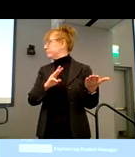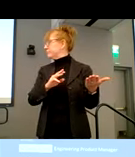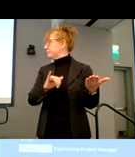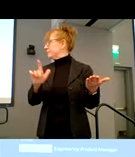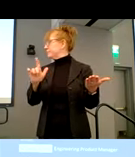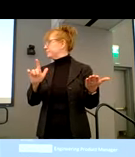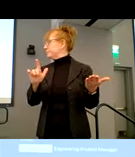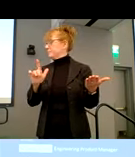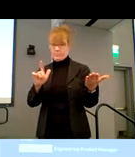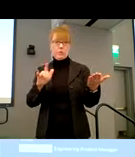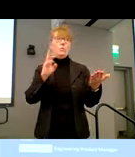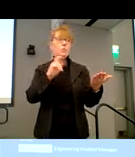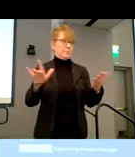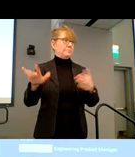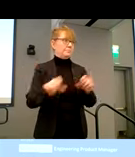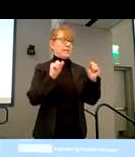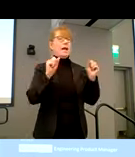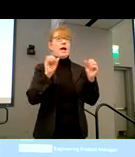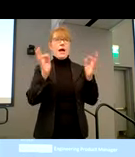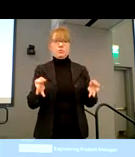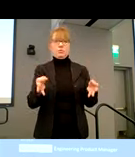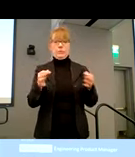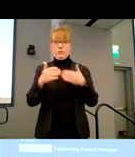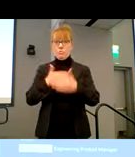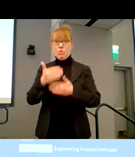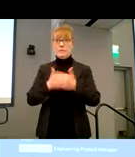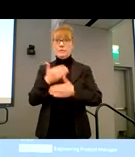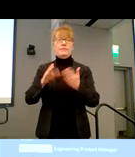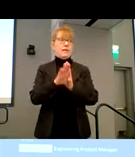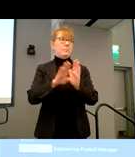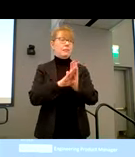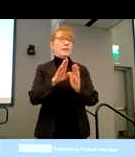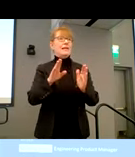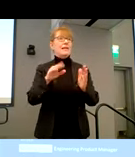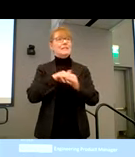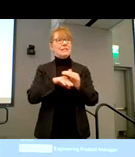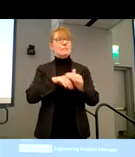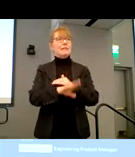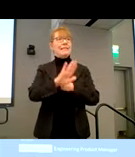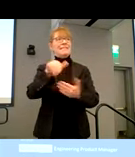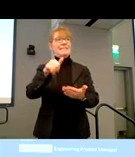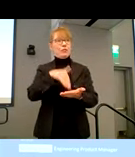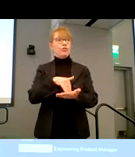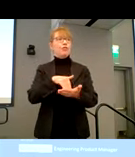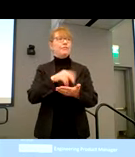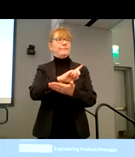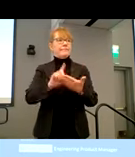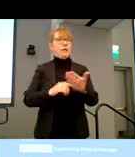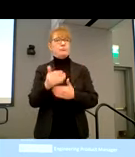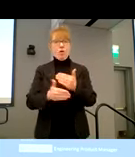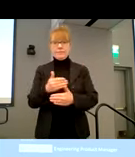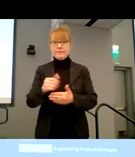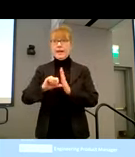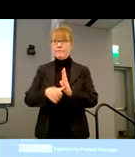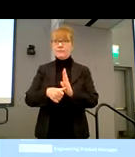uh, yeah, we're currently in the process of developing an accessibility centric design process, uh, with an emphasis on working along with,